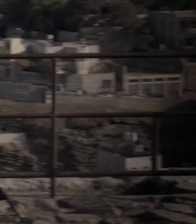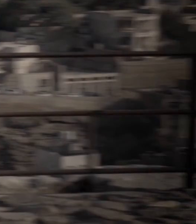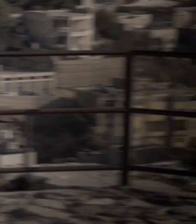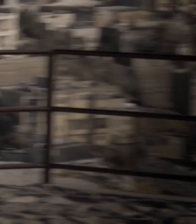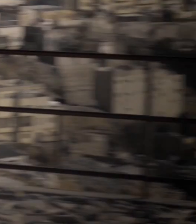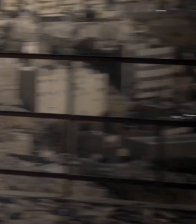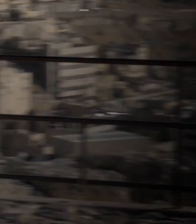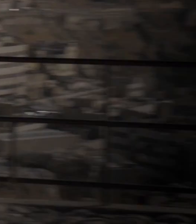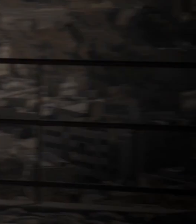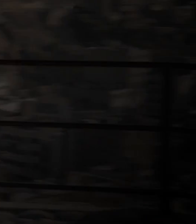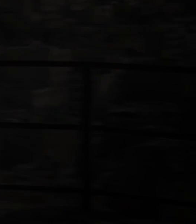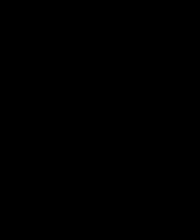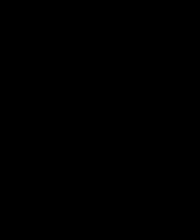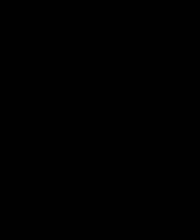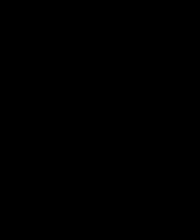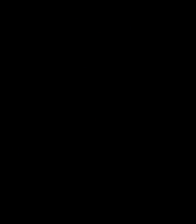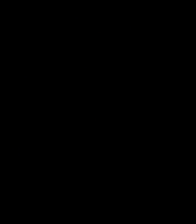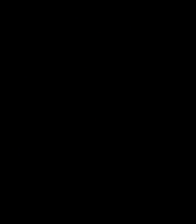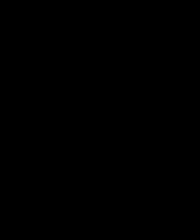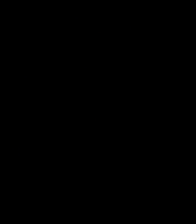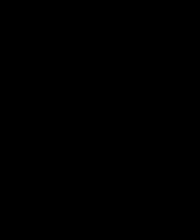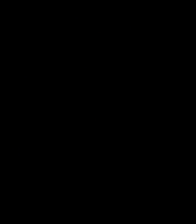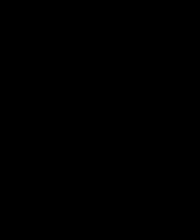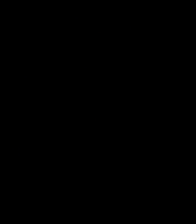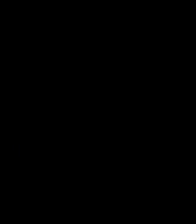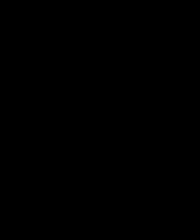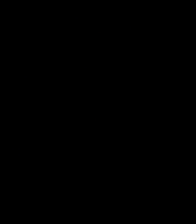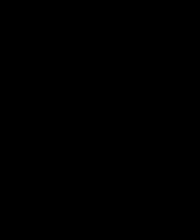Jordan, and the L. Hussain Society, Jordan.